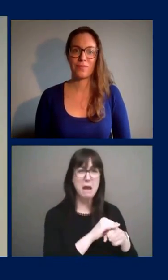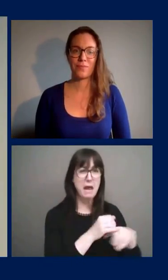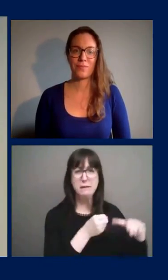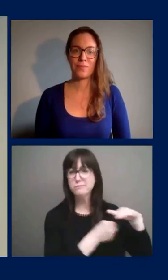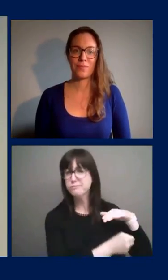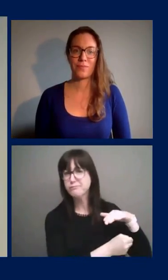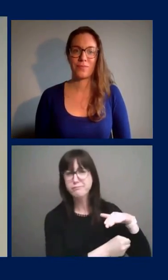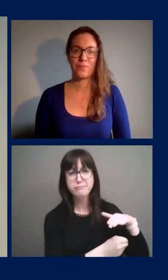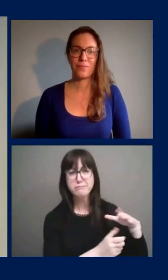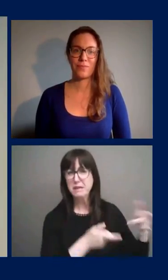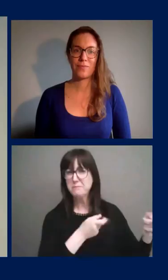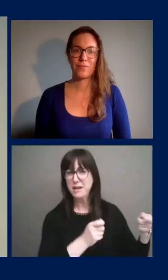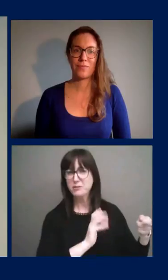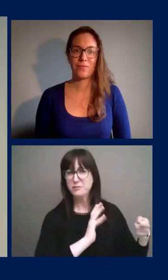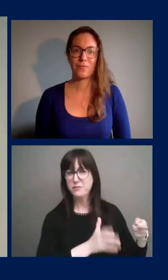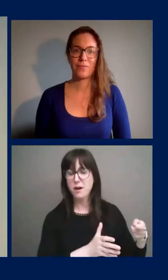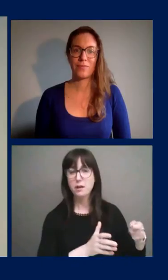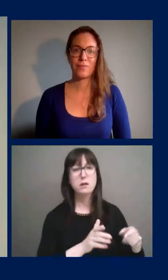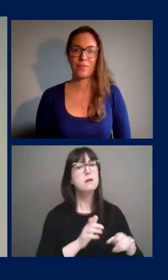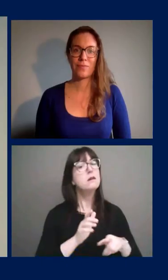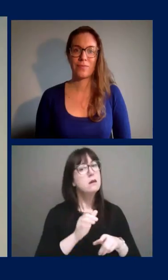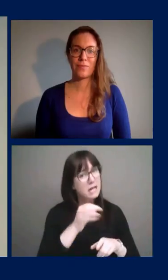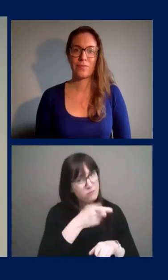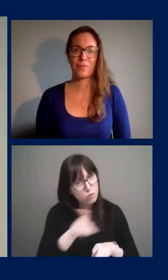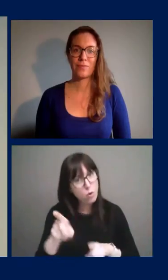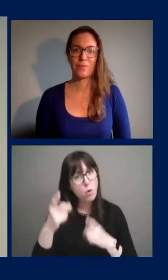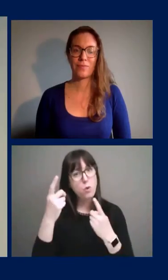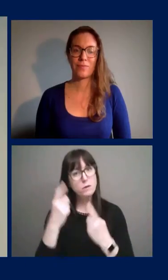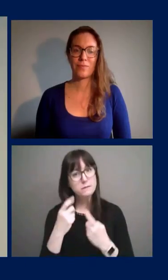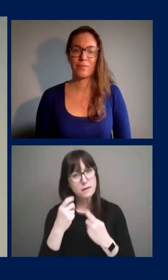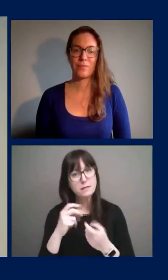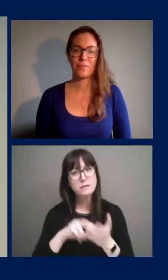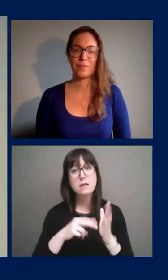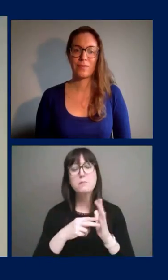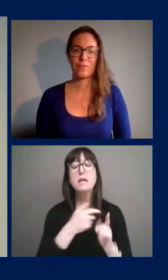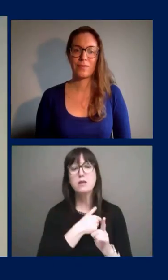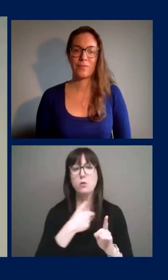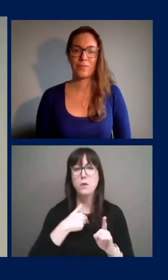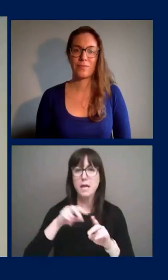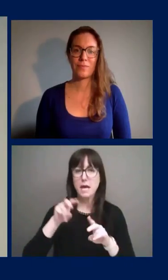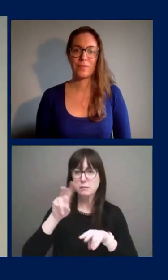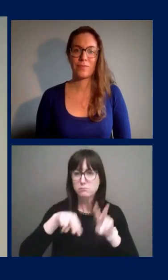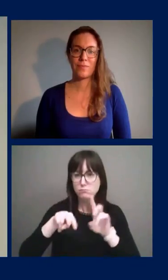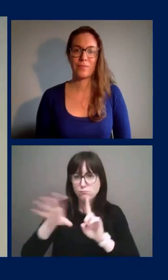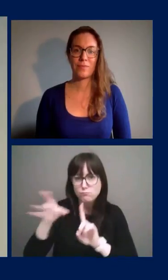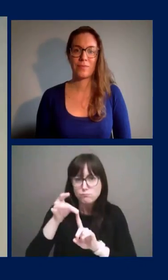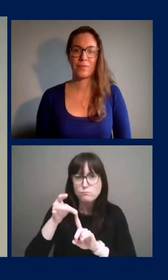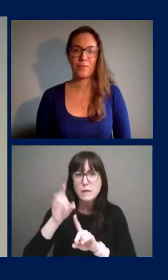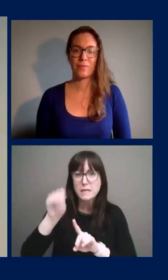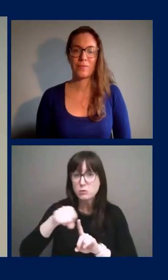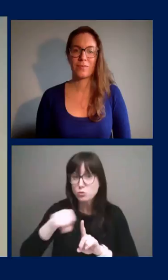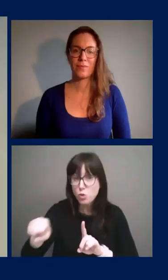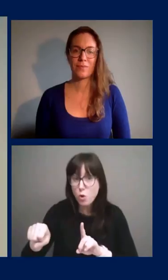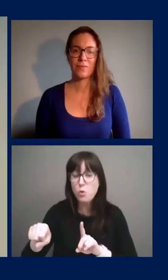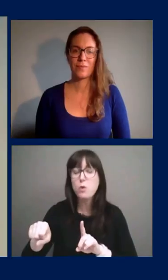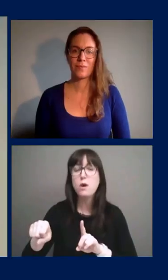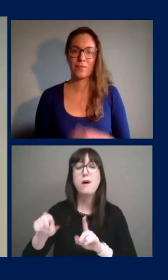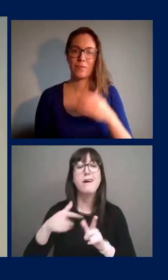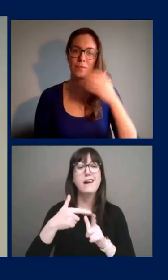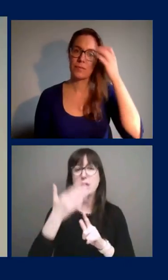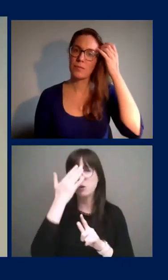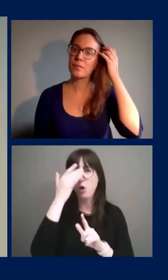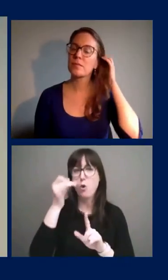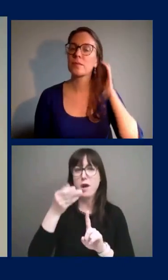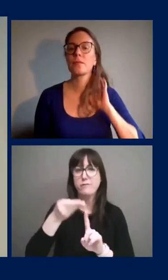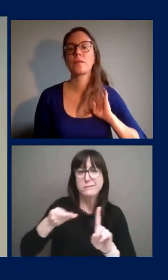you are helping us find every case so that we can stop the transmission. This information helps us to